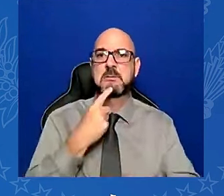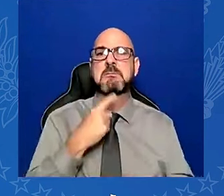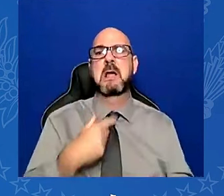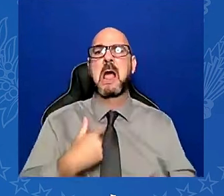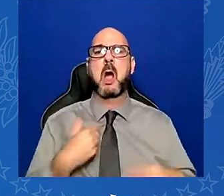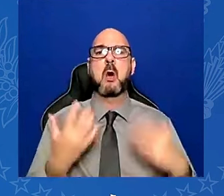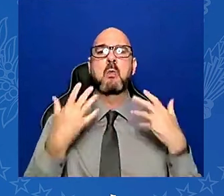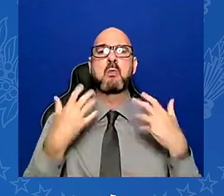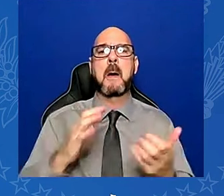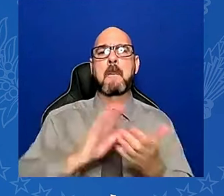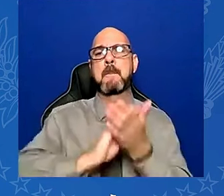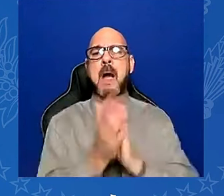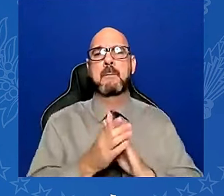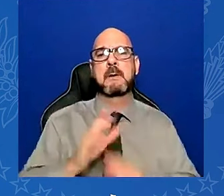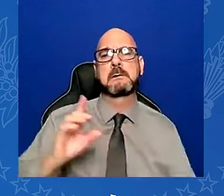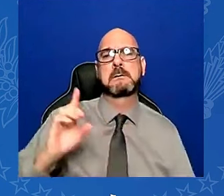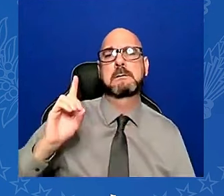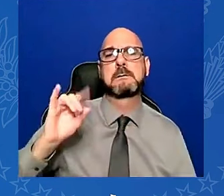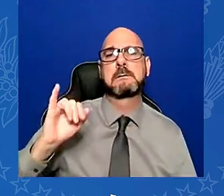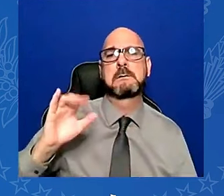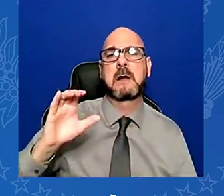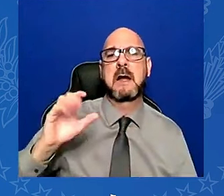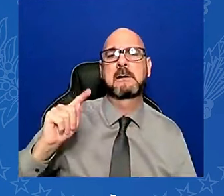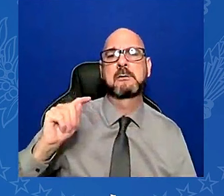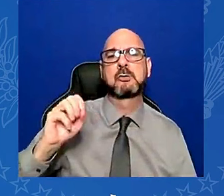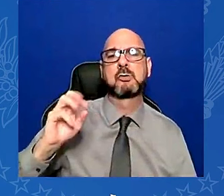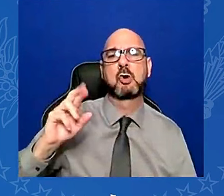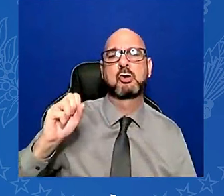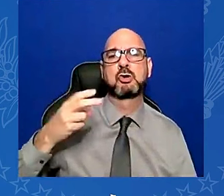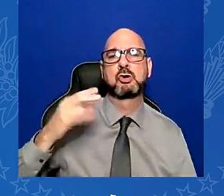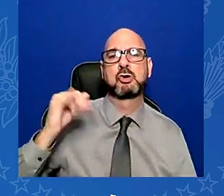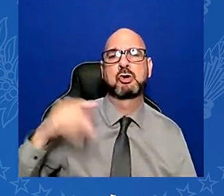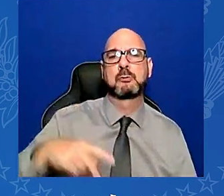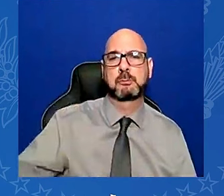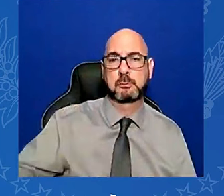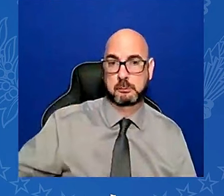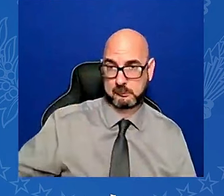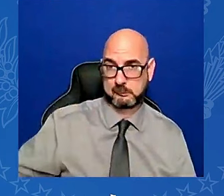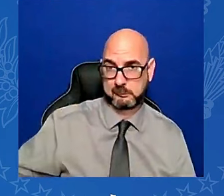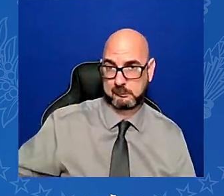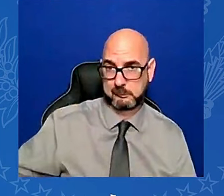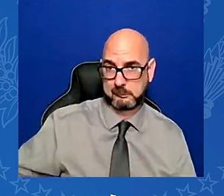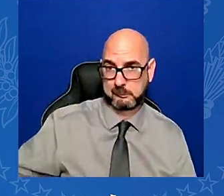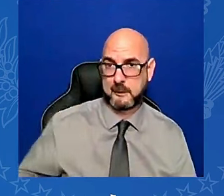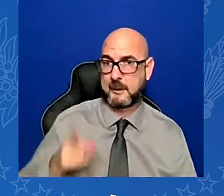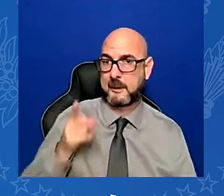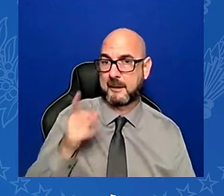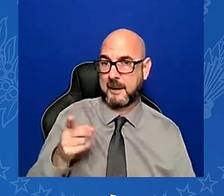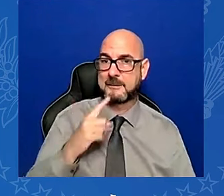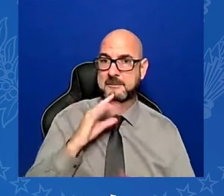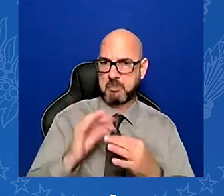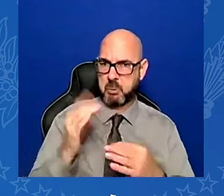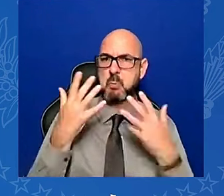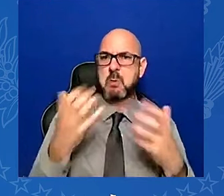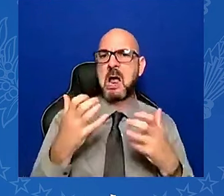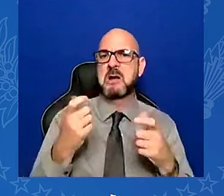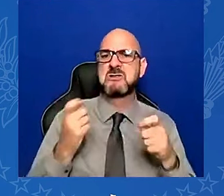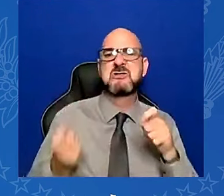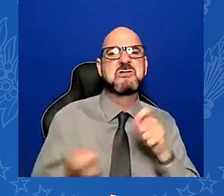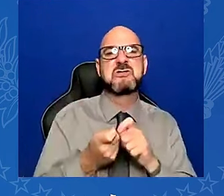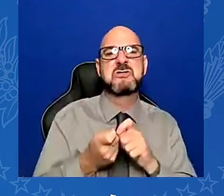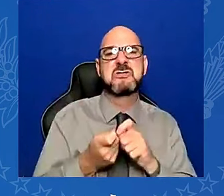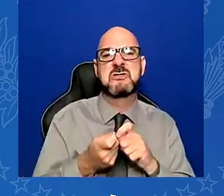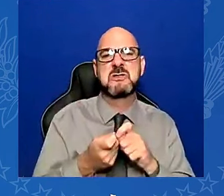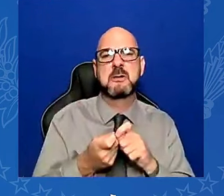and retribution. When in God's name you ever heard of another president say something like that. And he promised a bloodbath when he loses